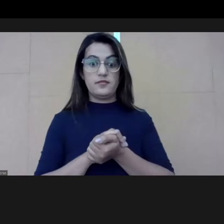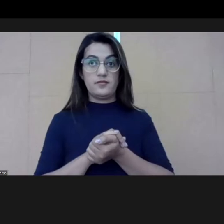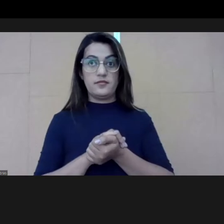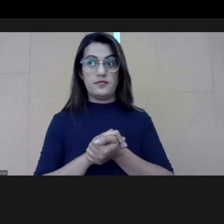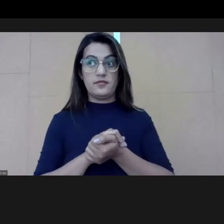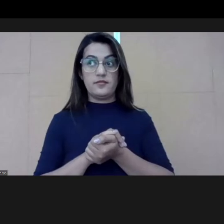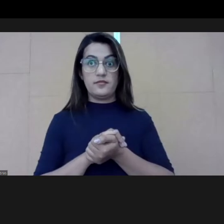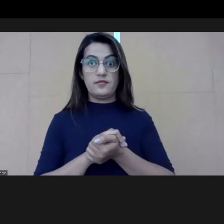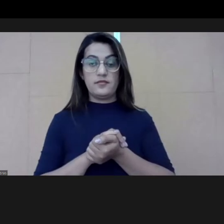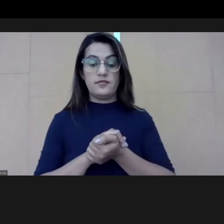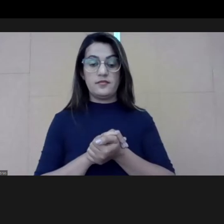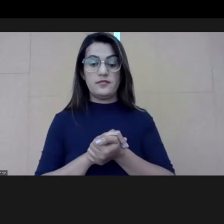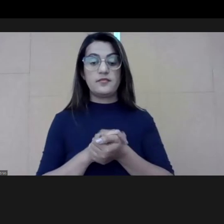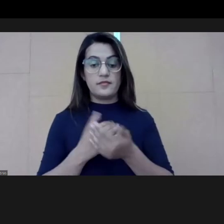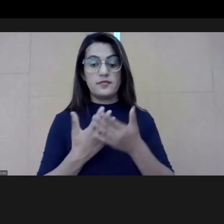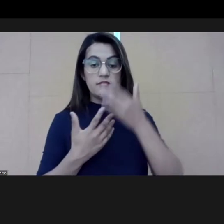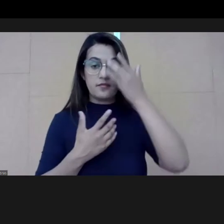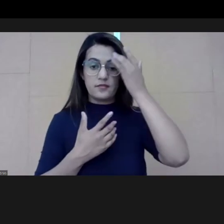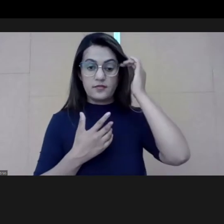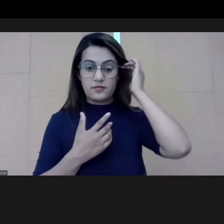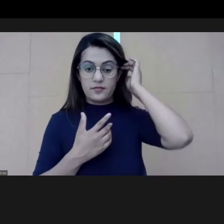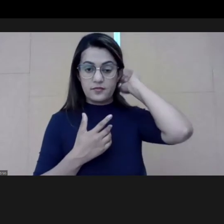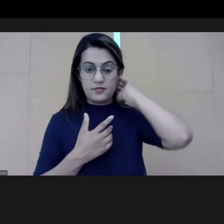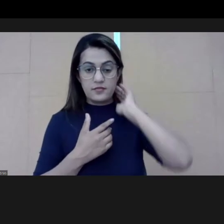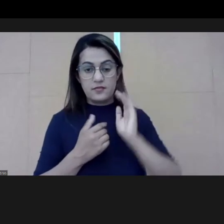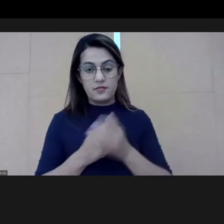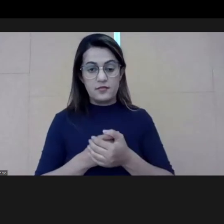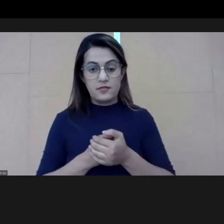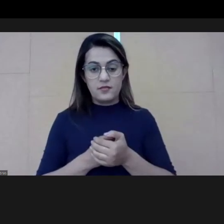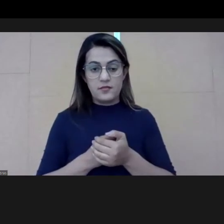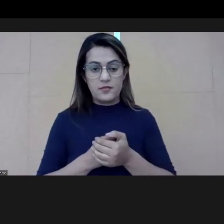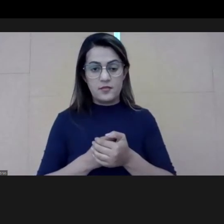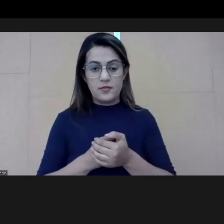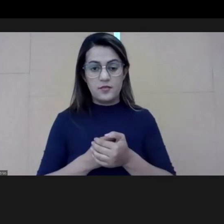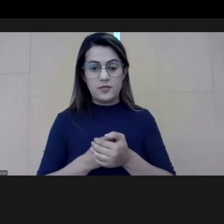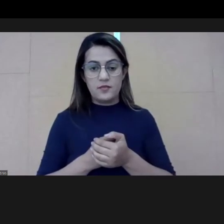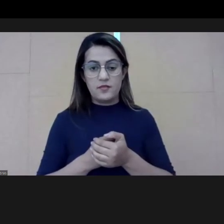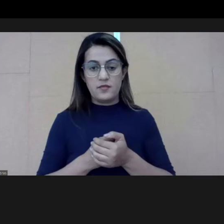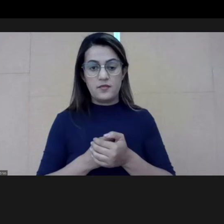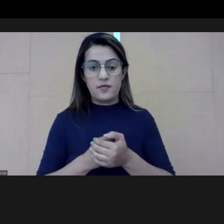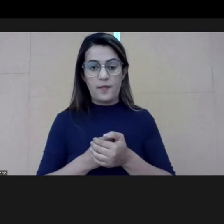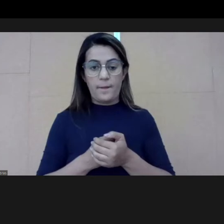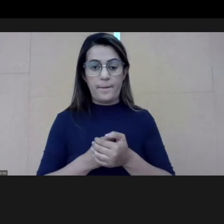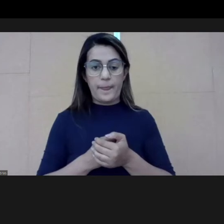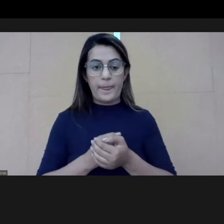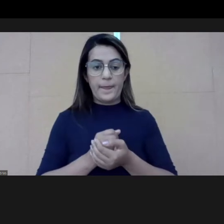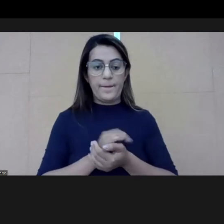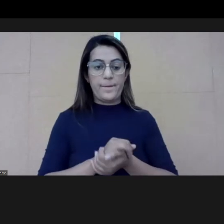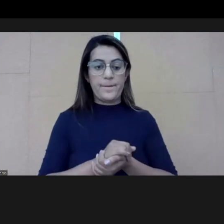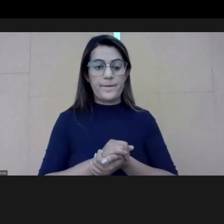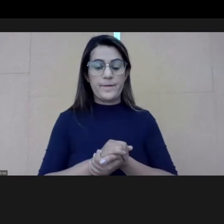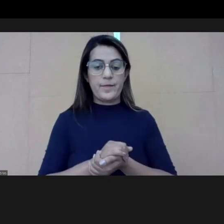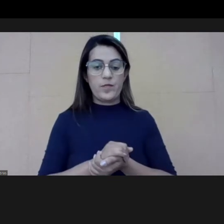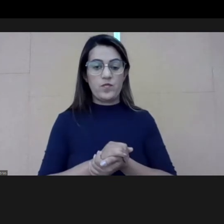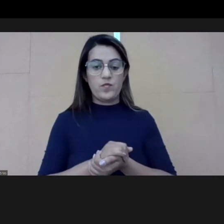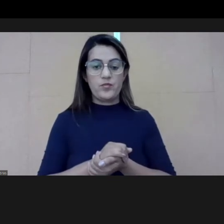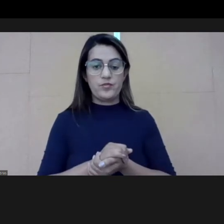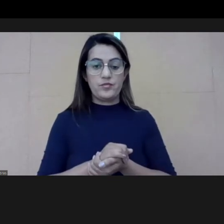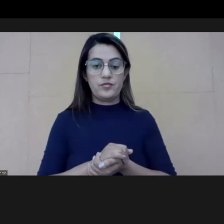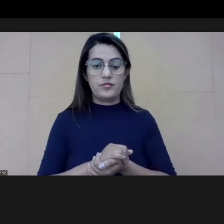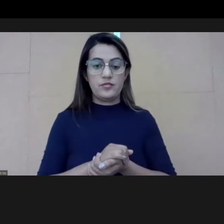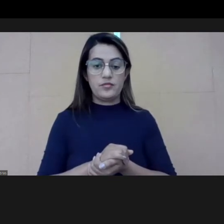And also for Nadia. Nadia, unfortunately, has left. Can you hear me? Puja and you?